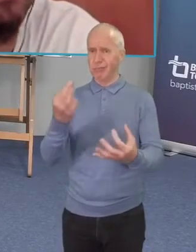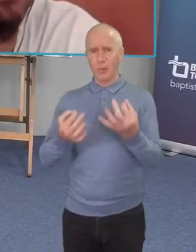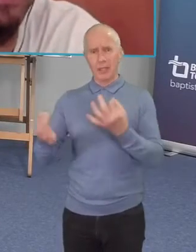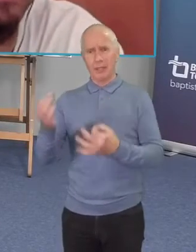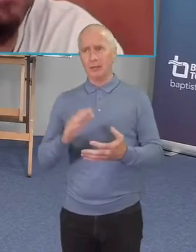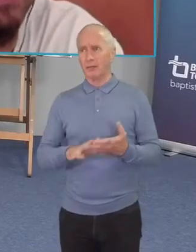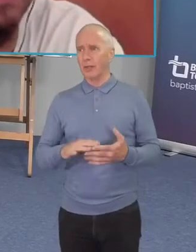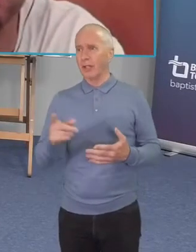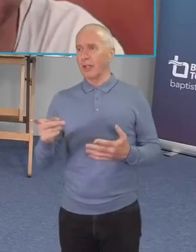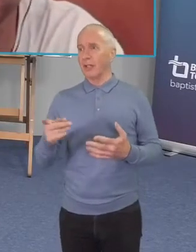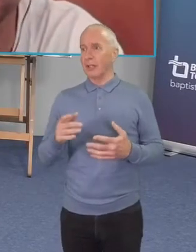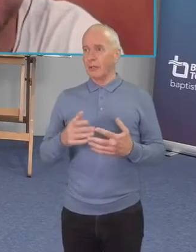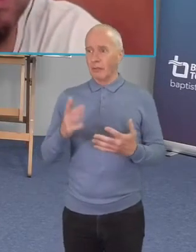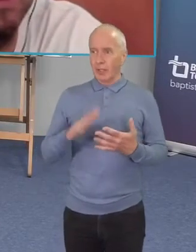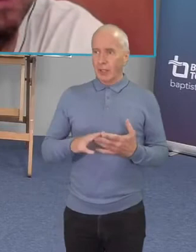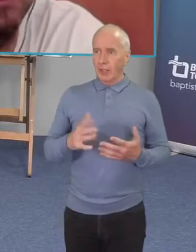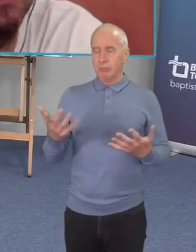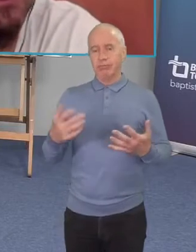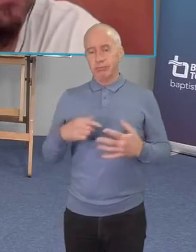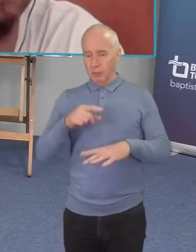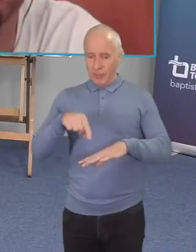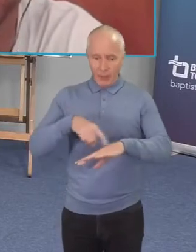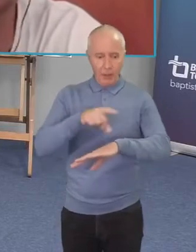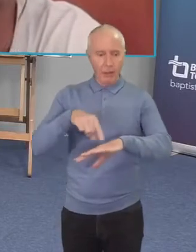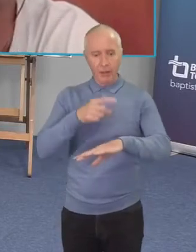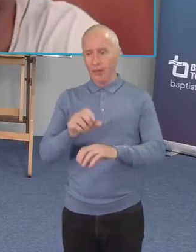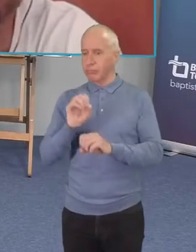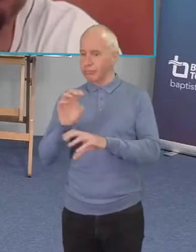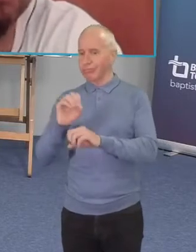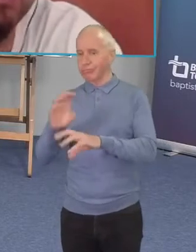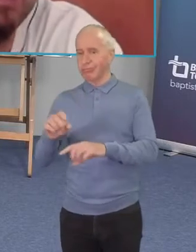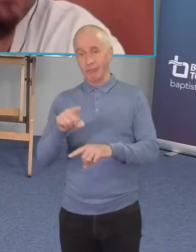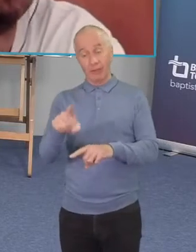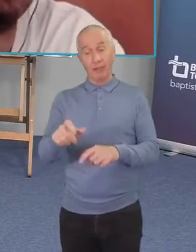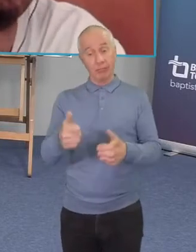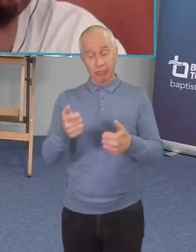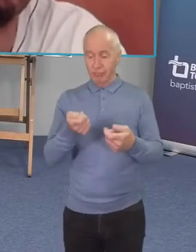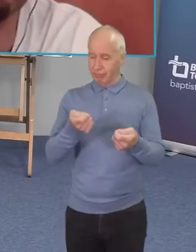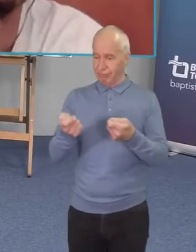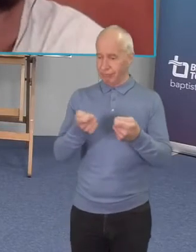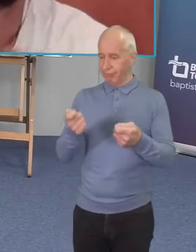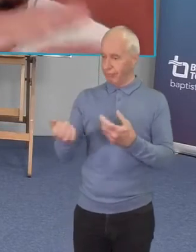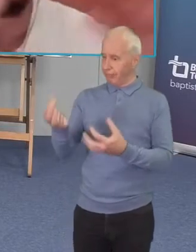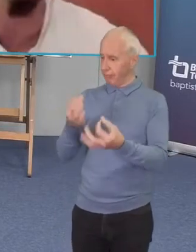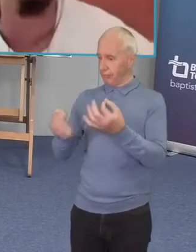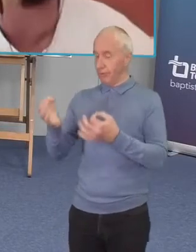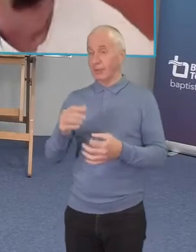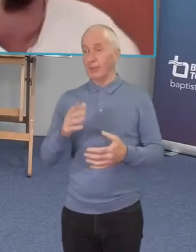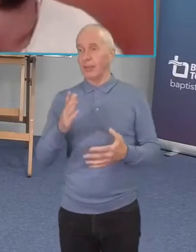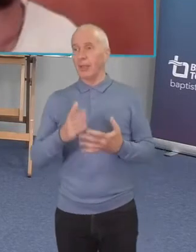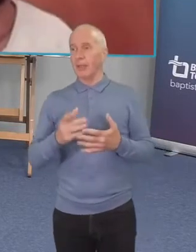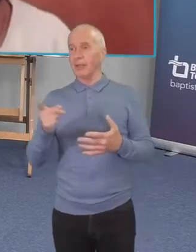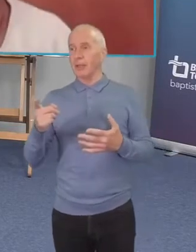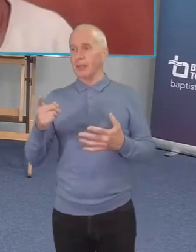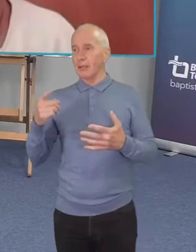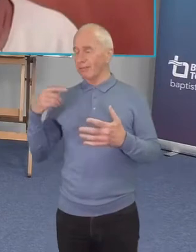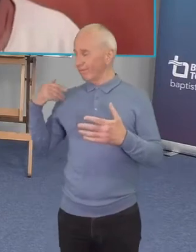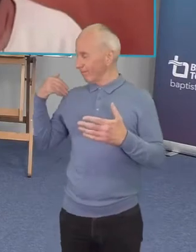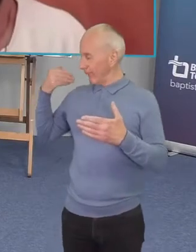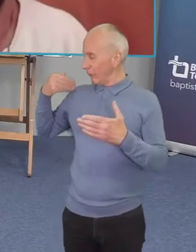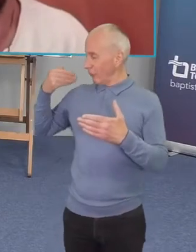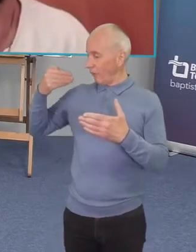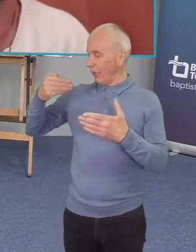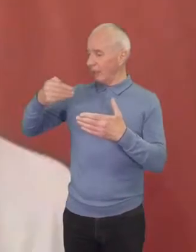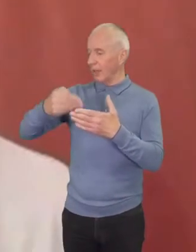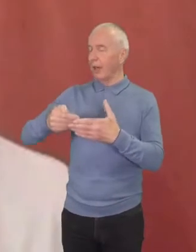long hour with just me and sarah here talking but you're doing great sarah i think this is a there's a historic rift in all of this i think